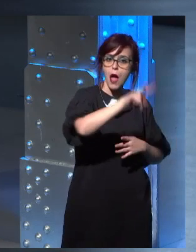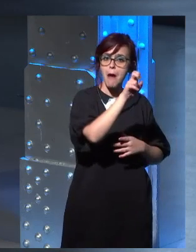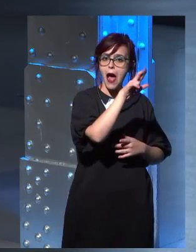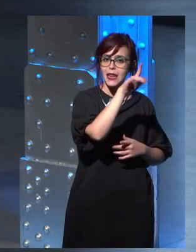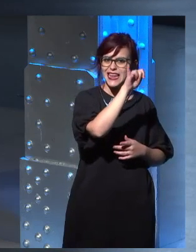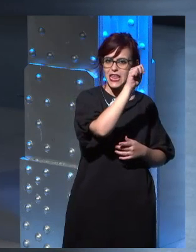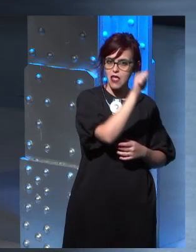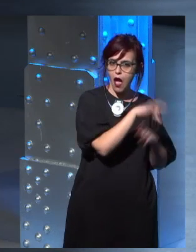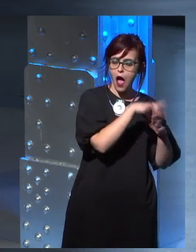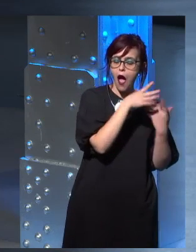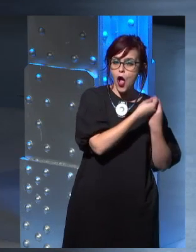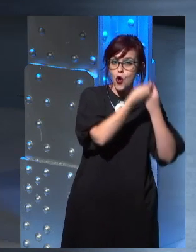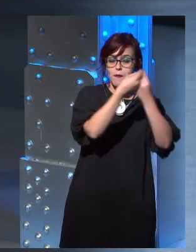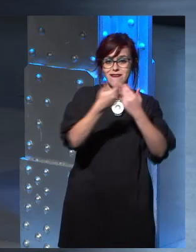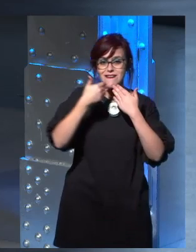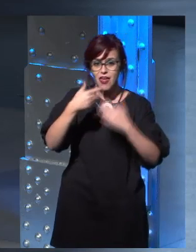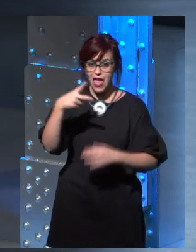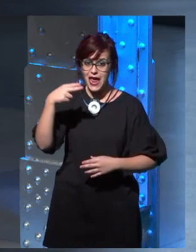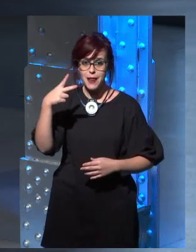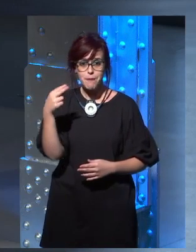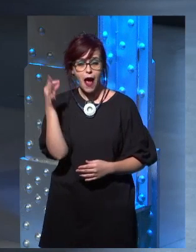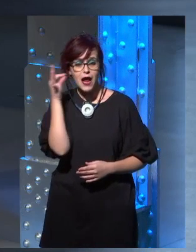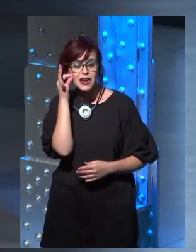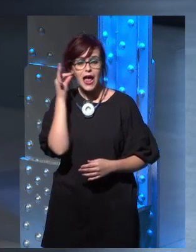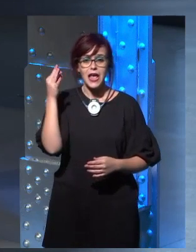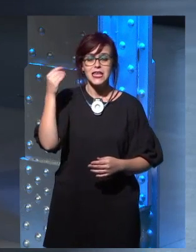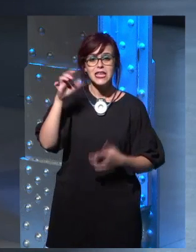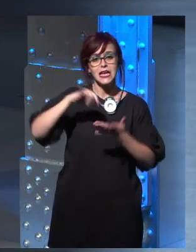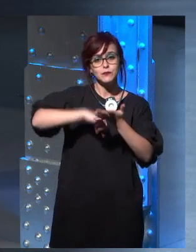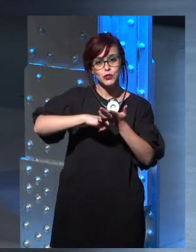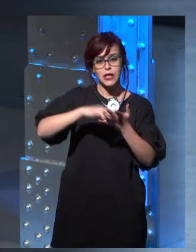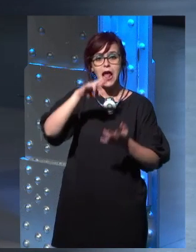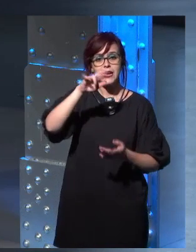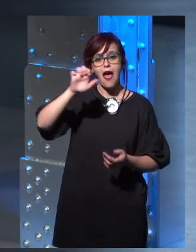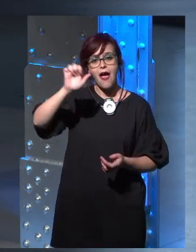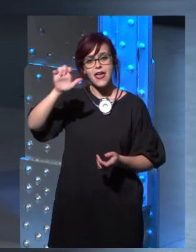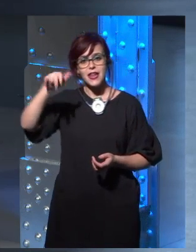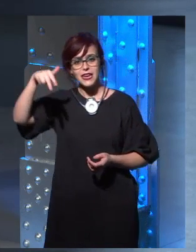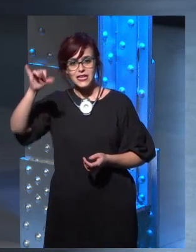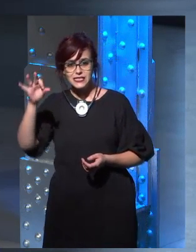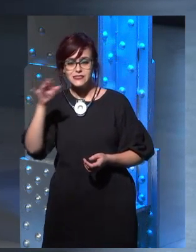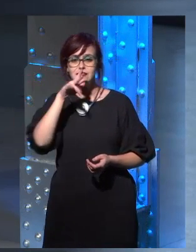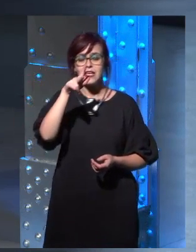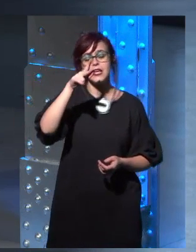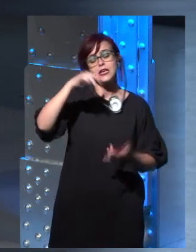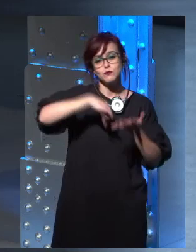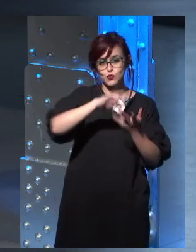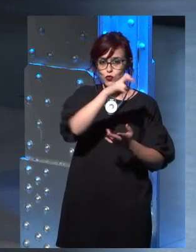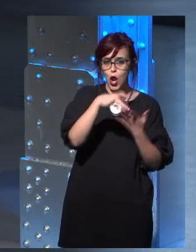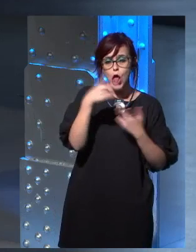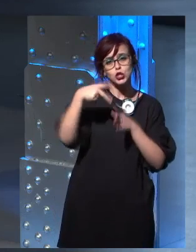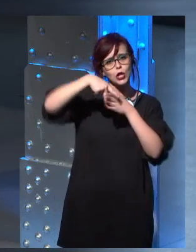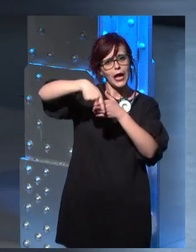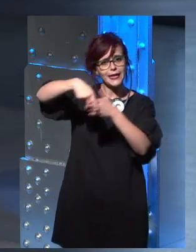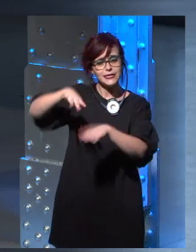survived. And accompanied by his sisters and spouses, Visenia and Rhaenys, also jinetes of dragon like him, began